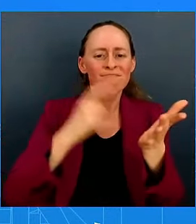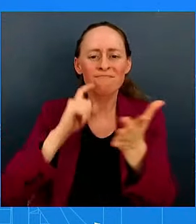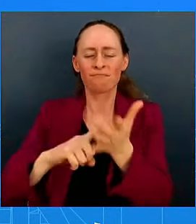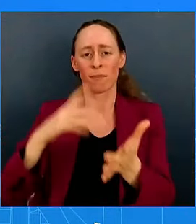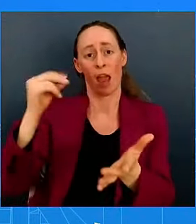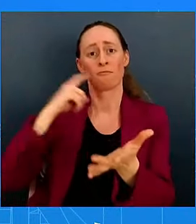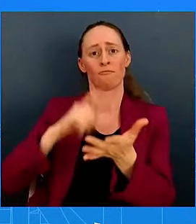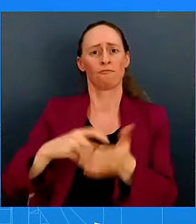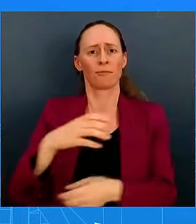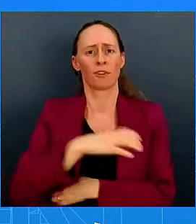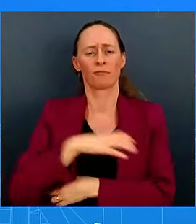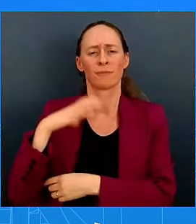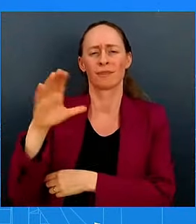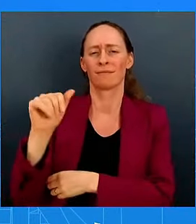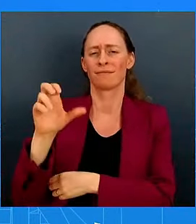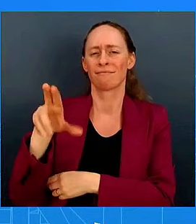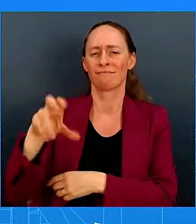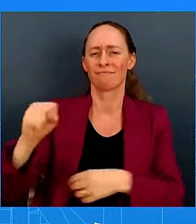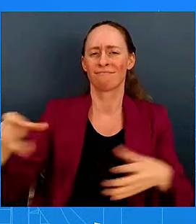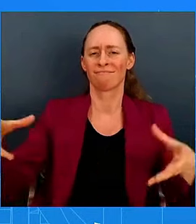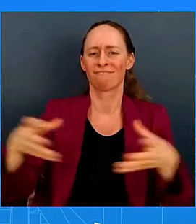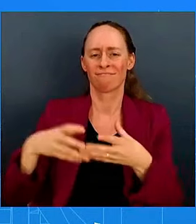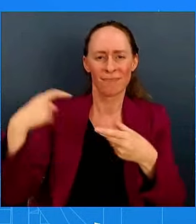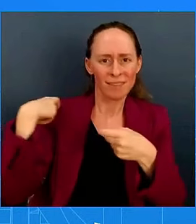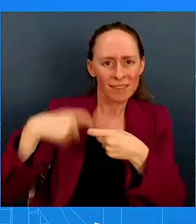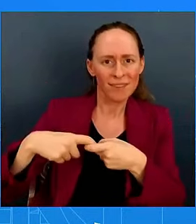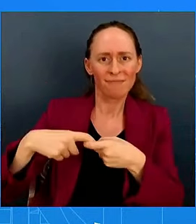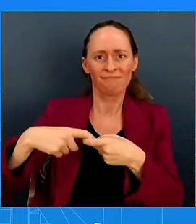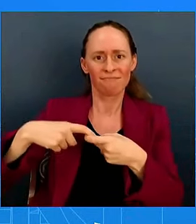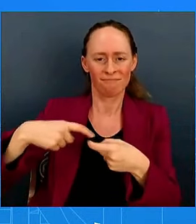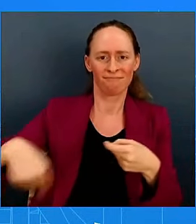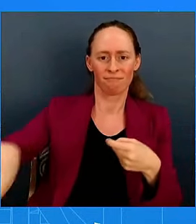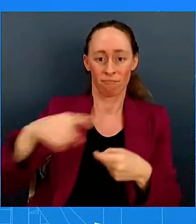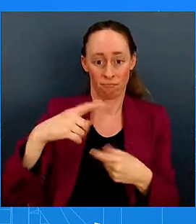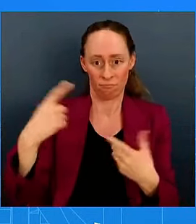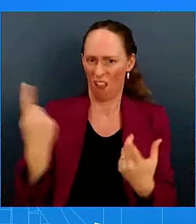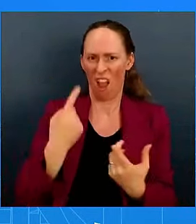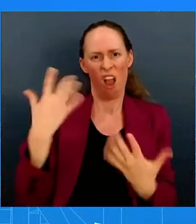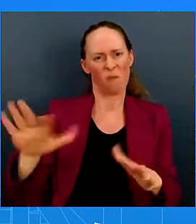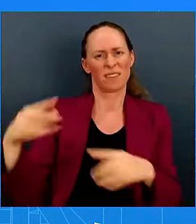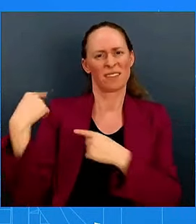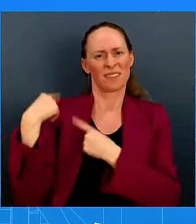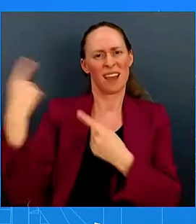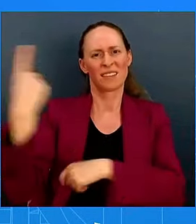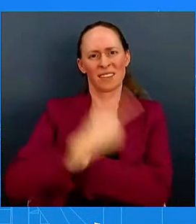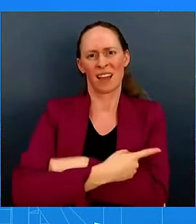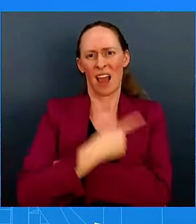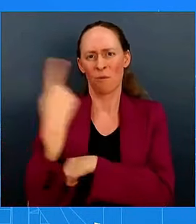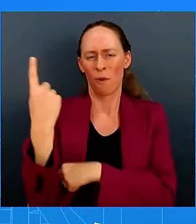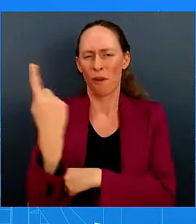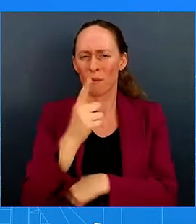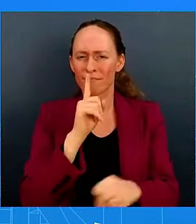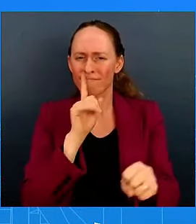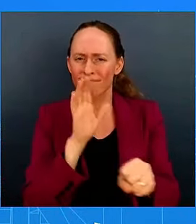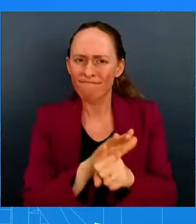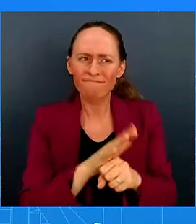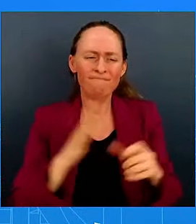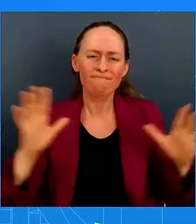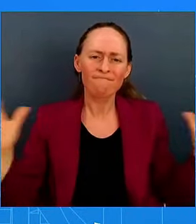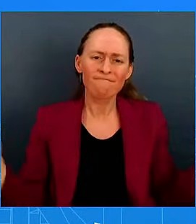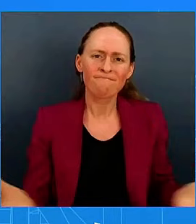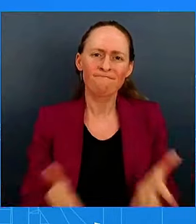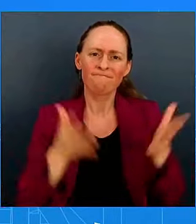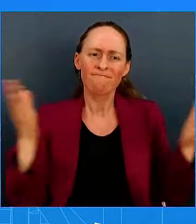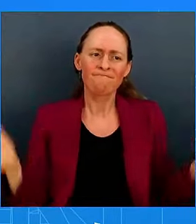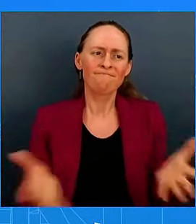how since day one, he and the Vice President have been committed to promoting opportunities and equality